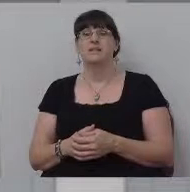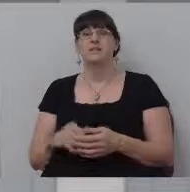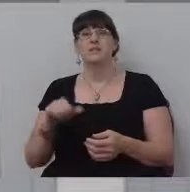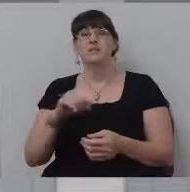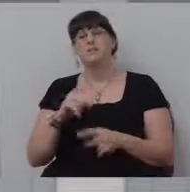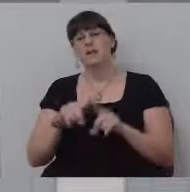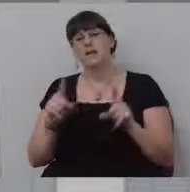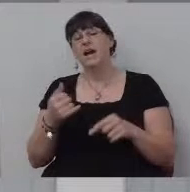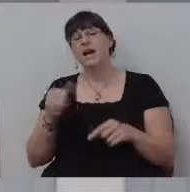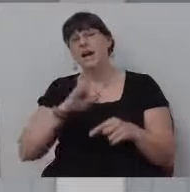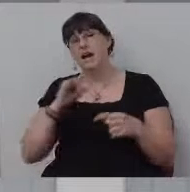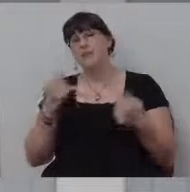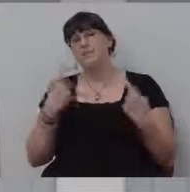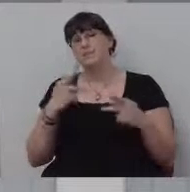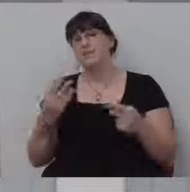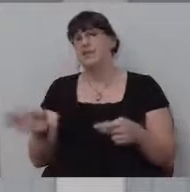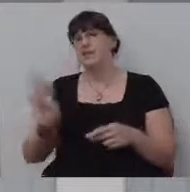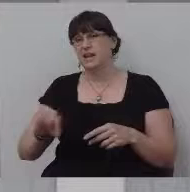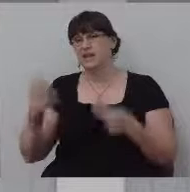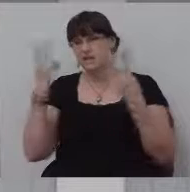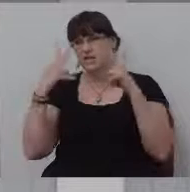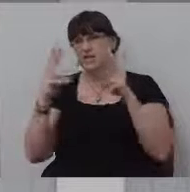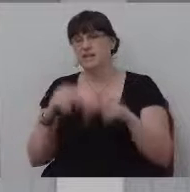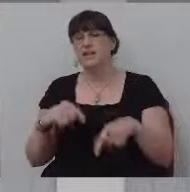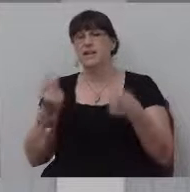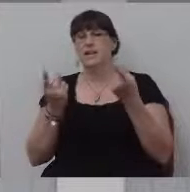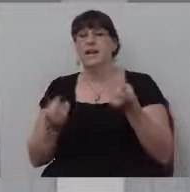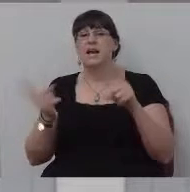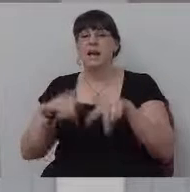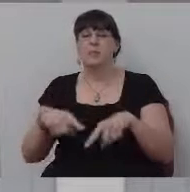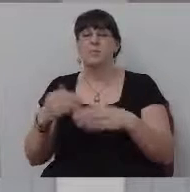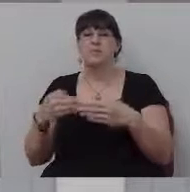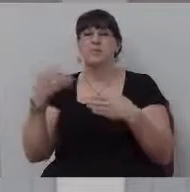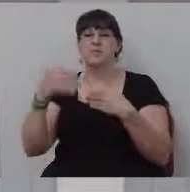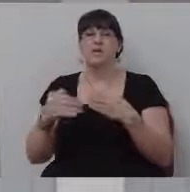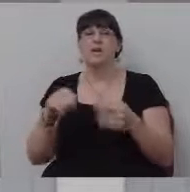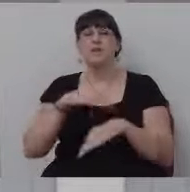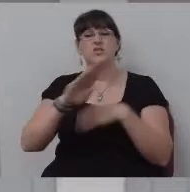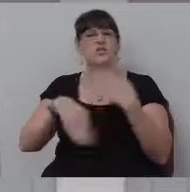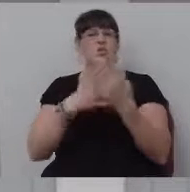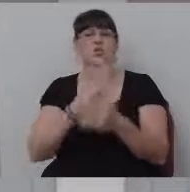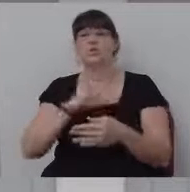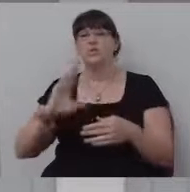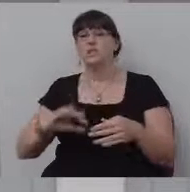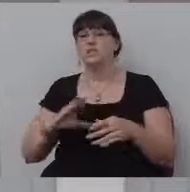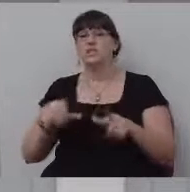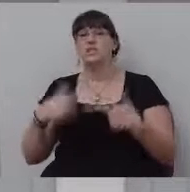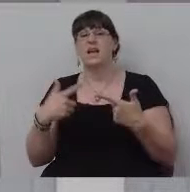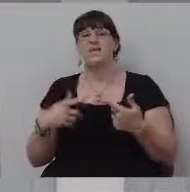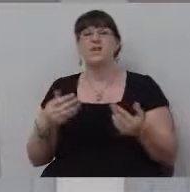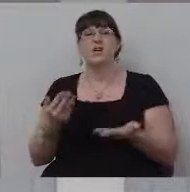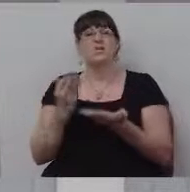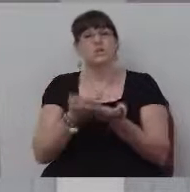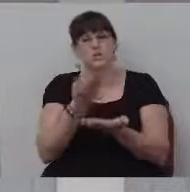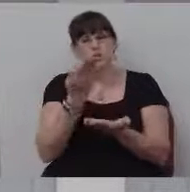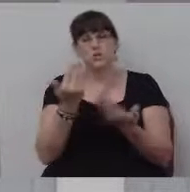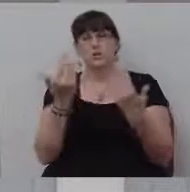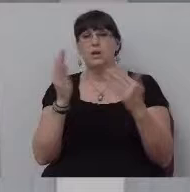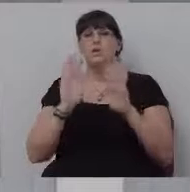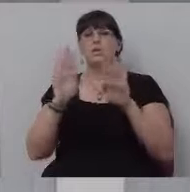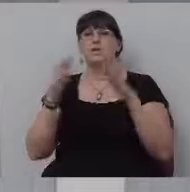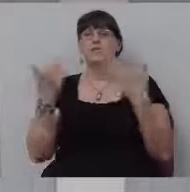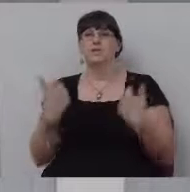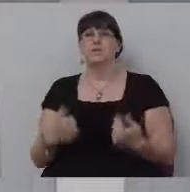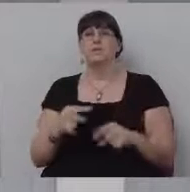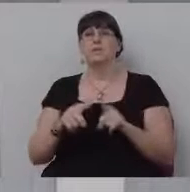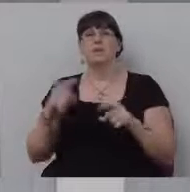anyone baptized and, and, and, and this whole Christian thing, it was, uh, it was new to me and it was wonderful to me, but